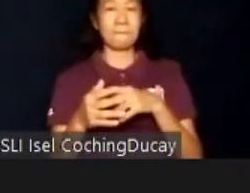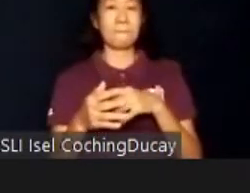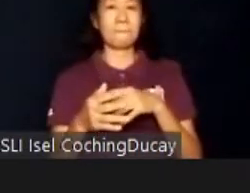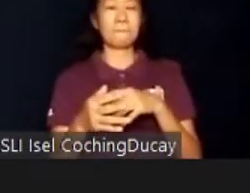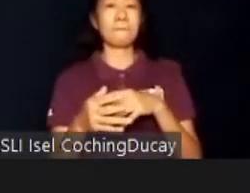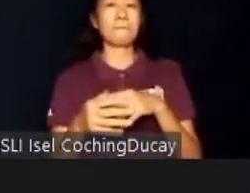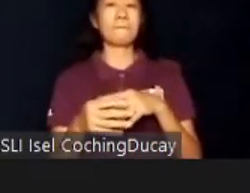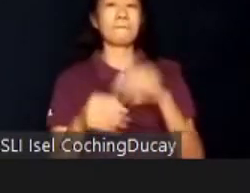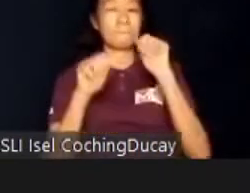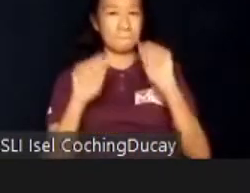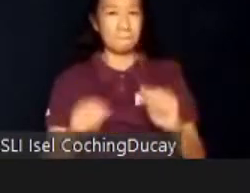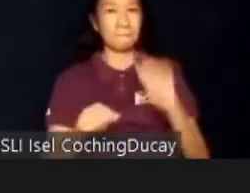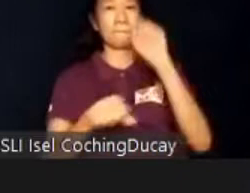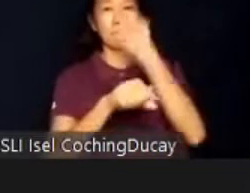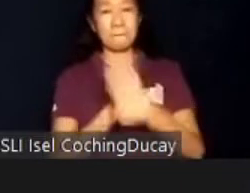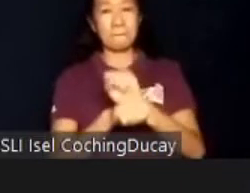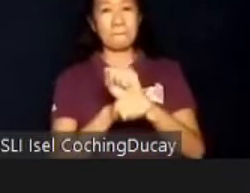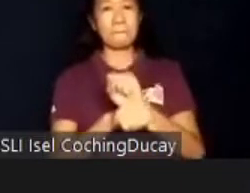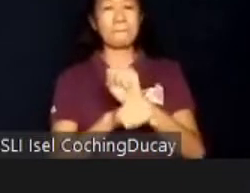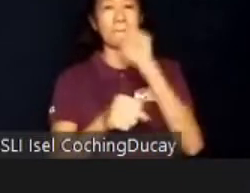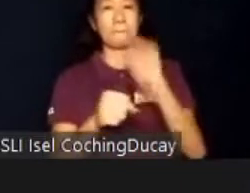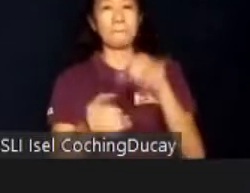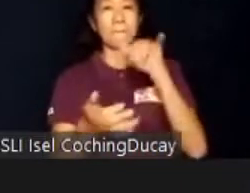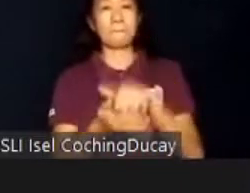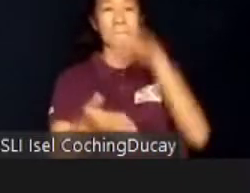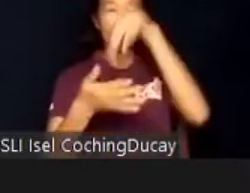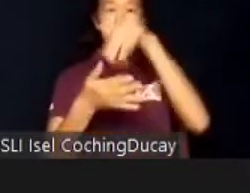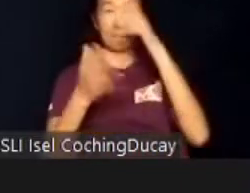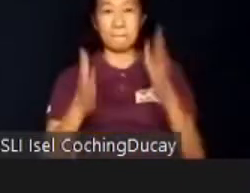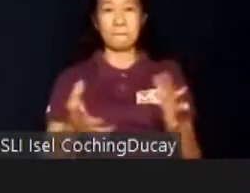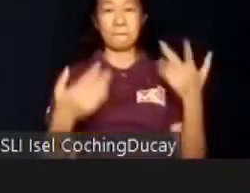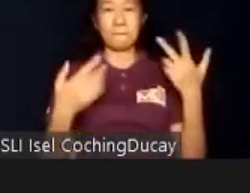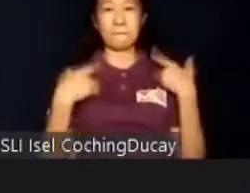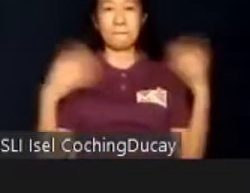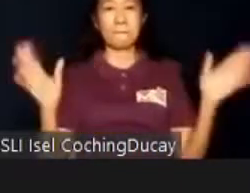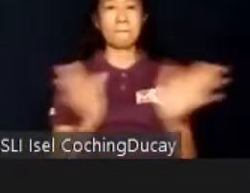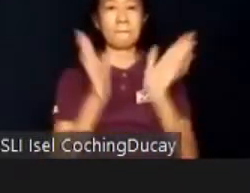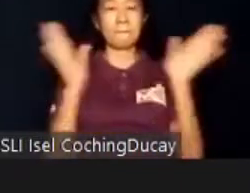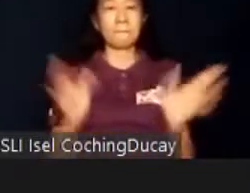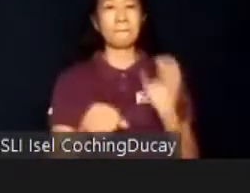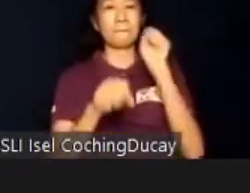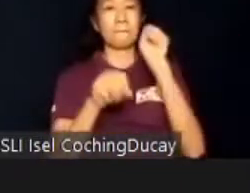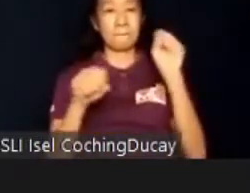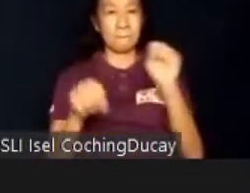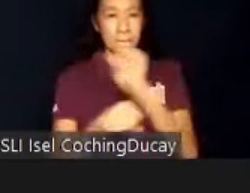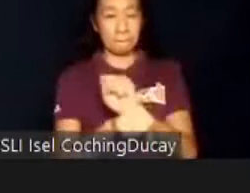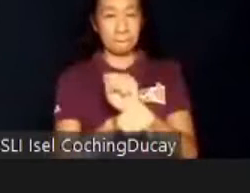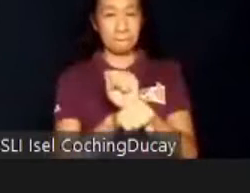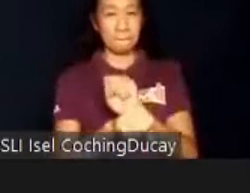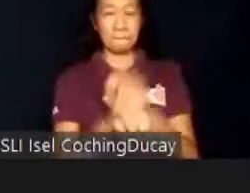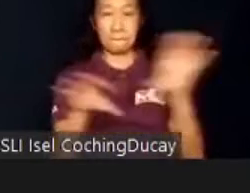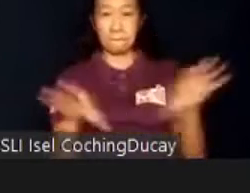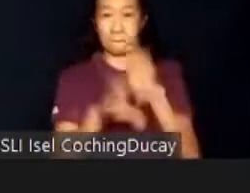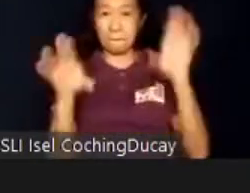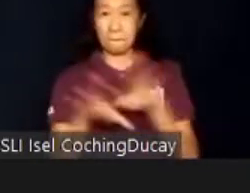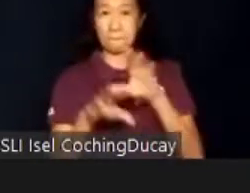for work placement, provided that the student has a motivation to work. This is